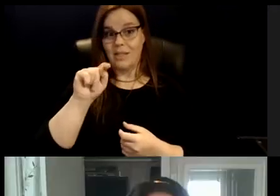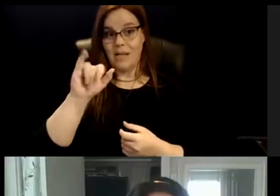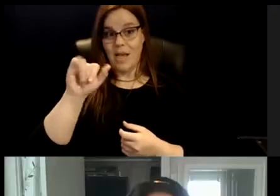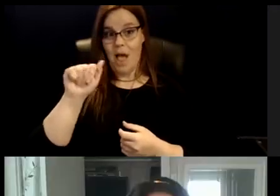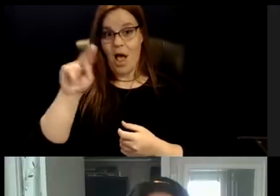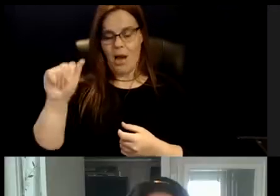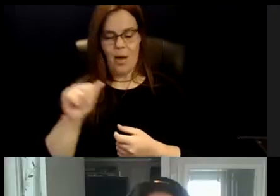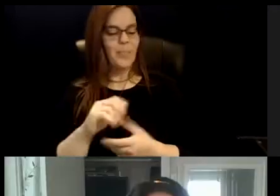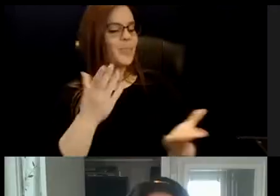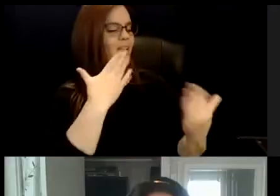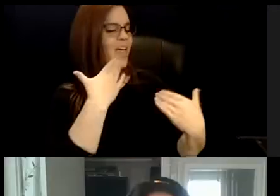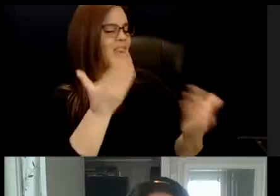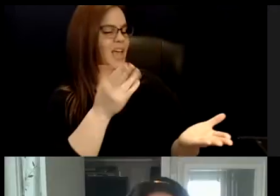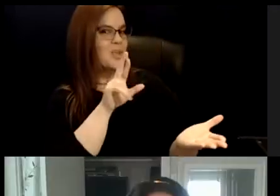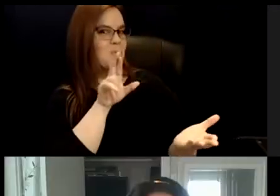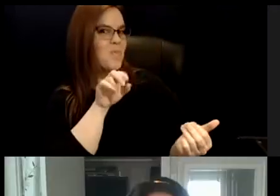Thanks, Robin. I'd love to.